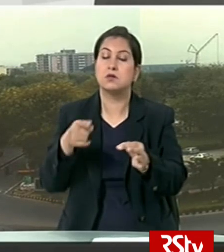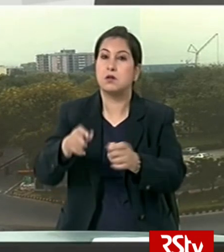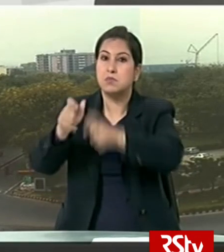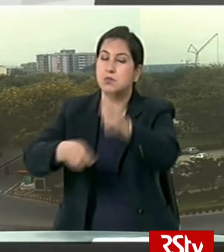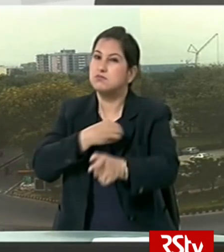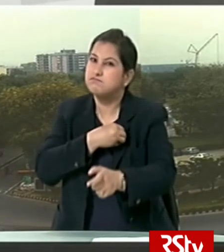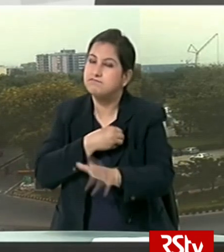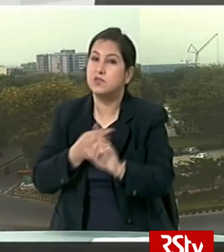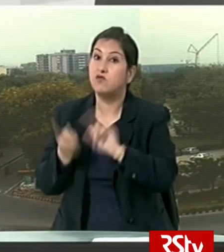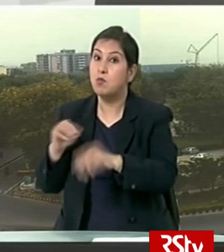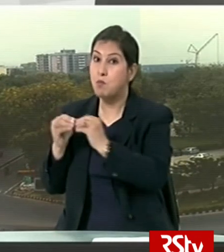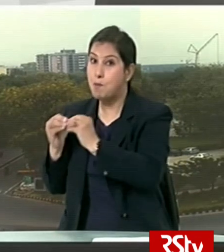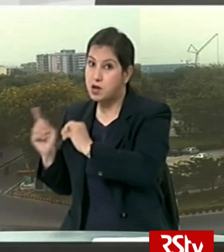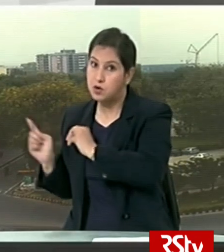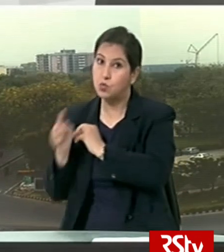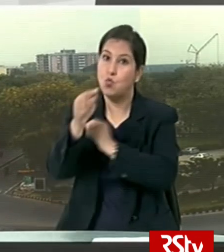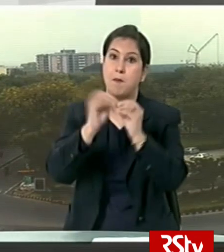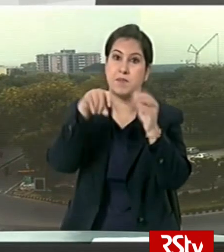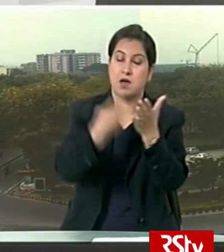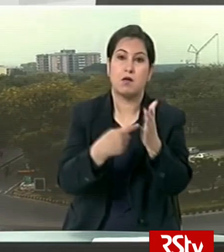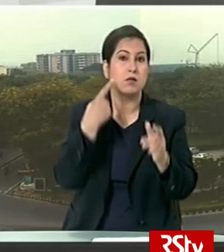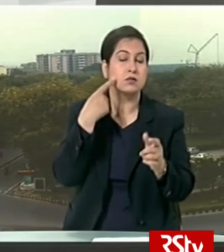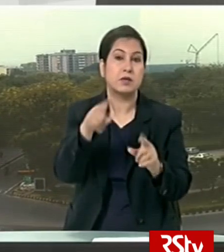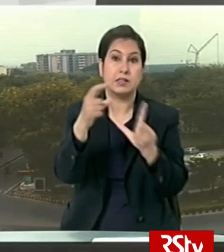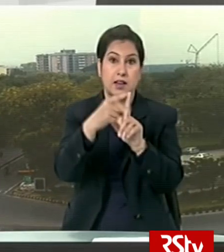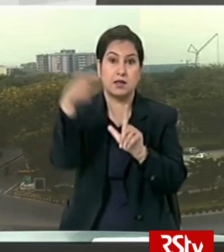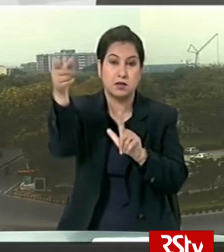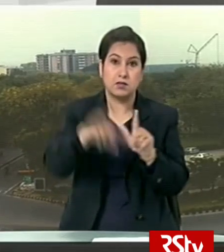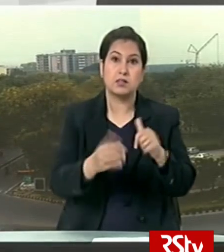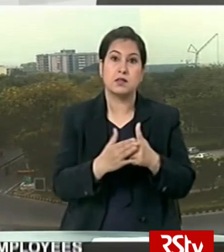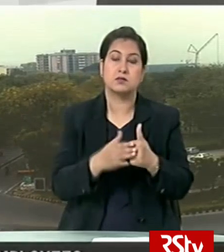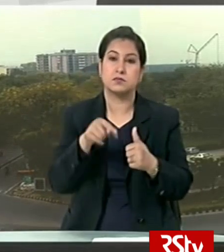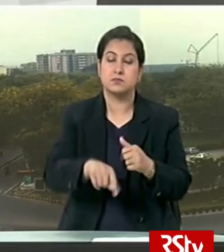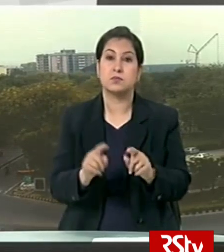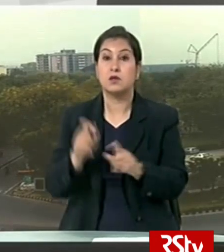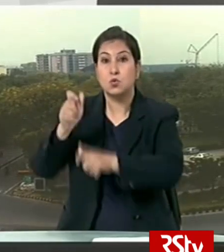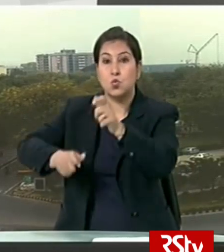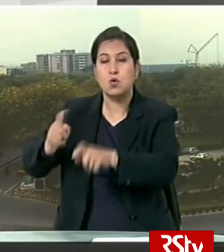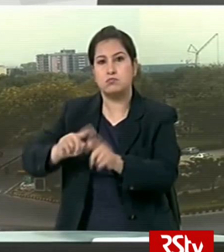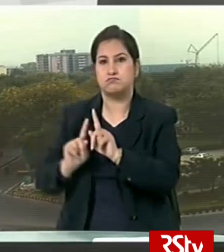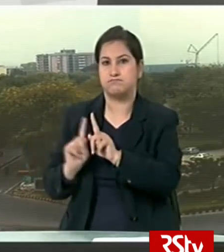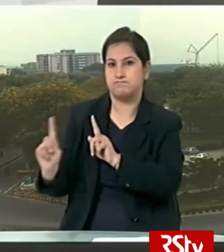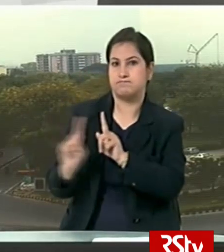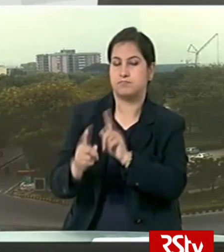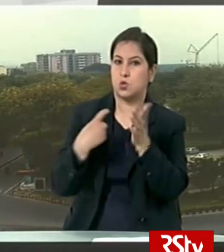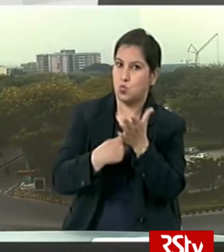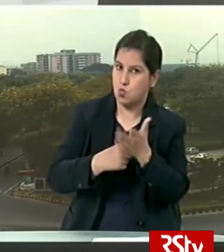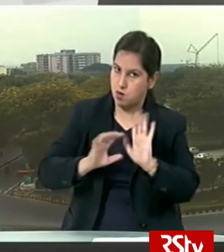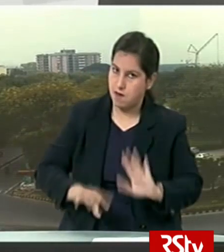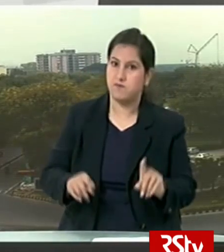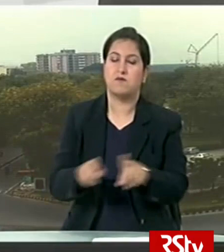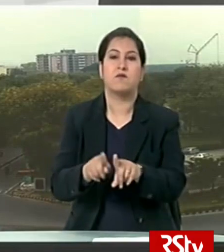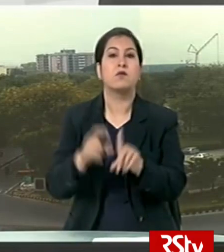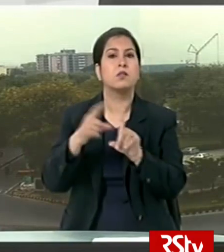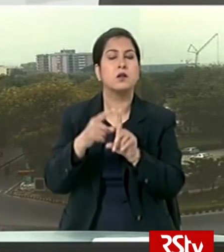passengers from Mumbai arrived in Delhi on Thursday Passengers followed social distancing norms A special train from Delhi also